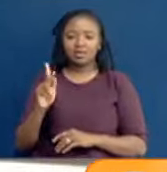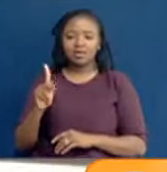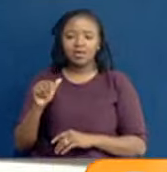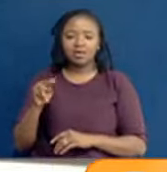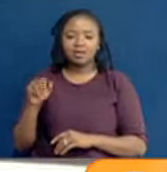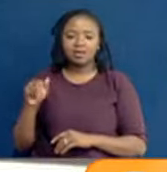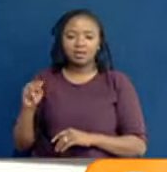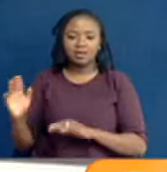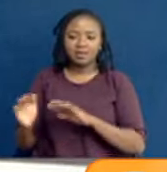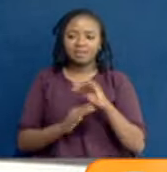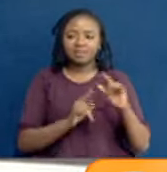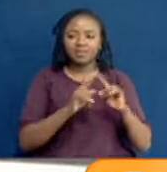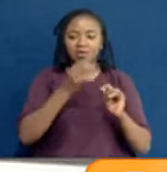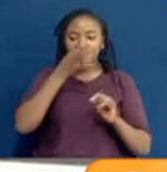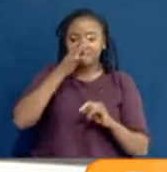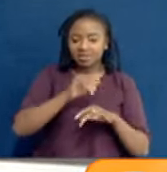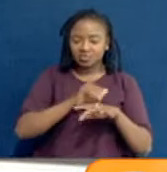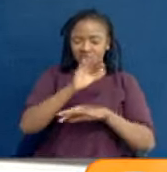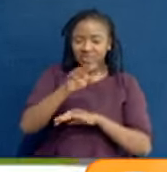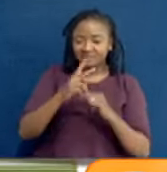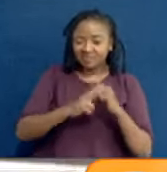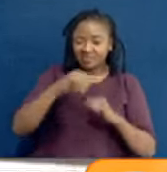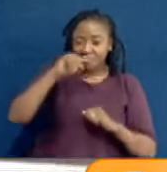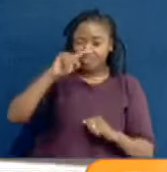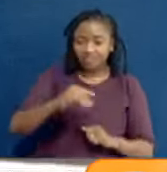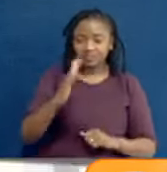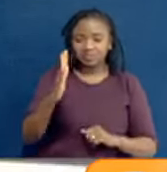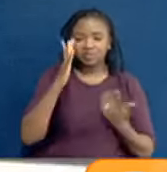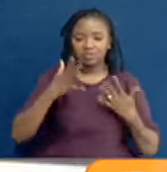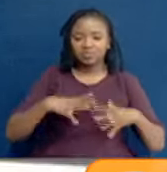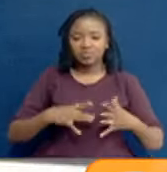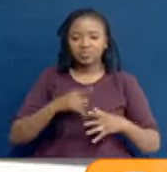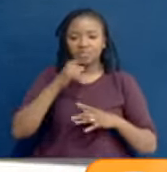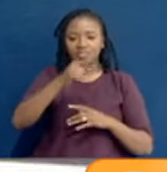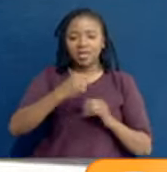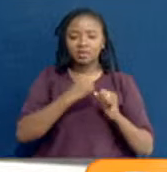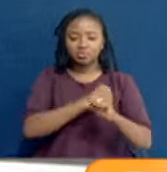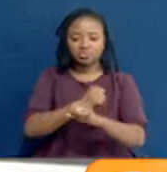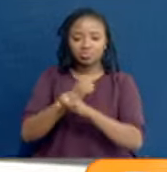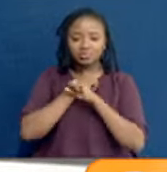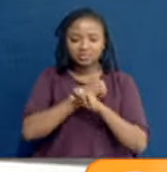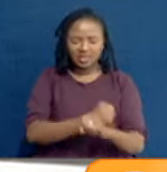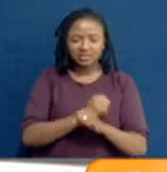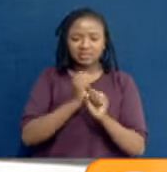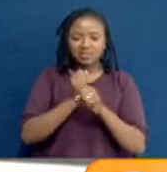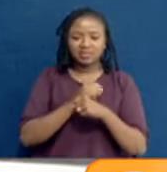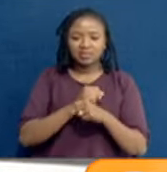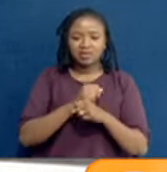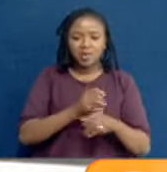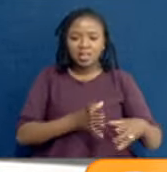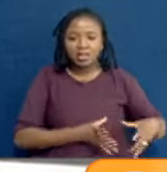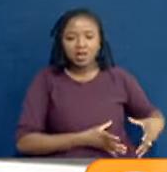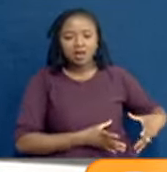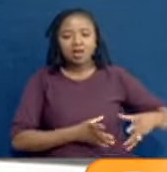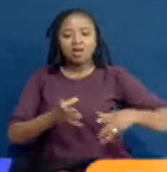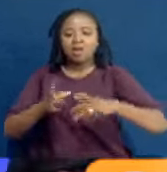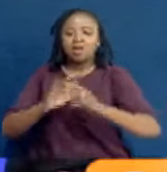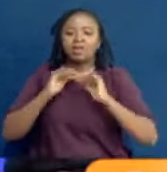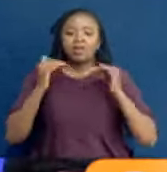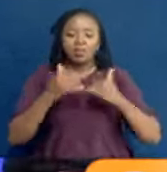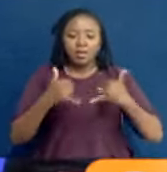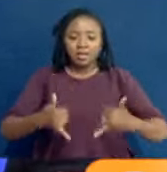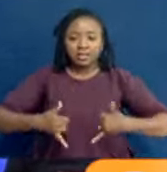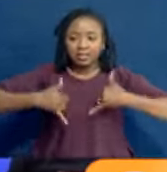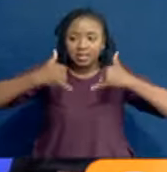So France will deploy up to 7,000 security personnel across the country as part of measures to ensure safety during the Rugby World Cup, says